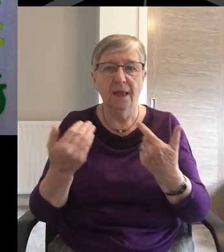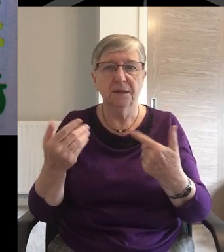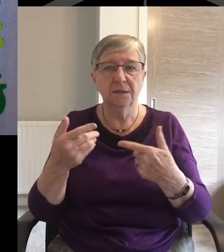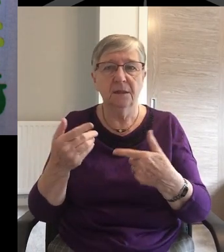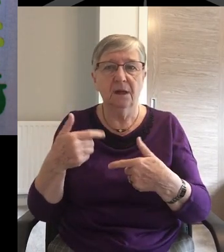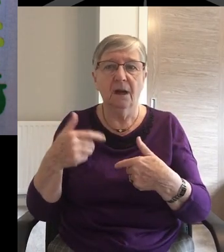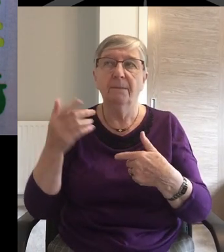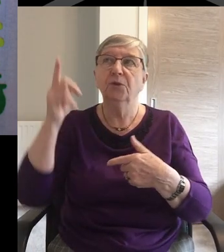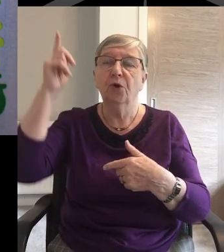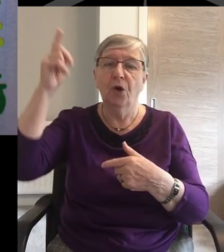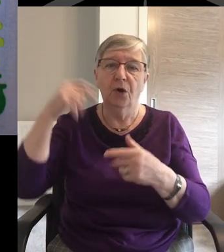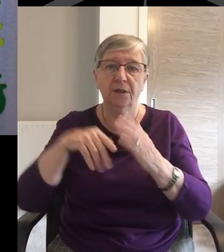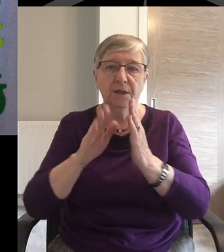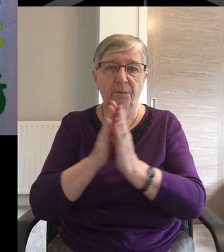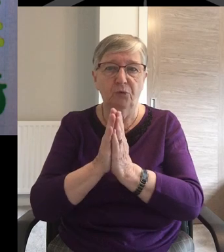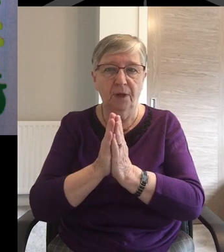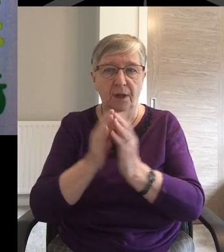pray.